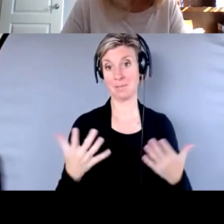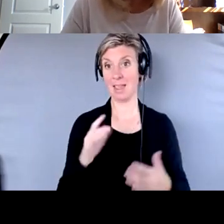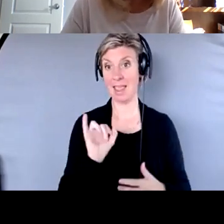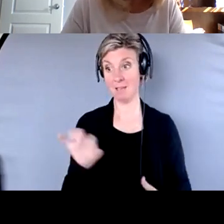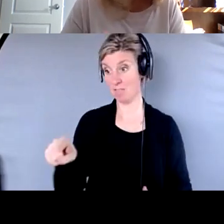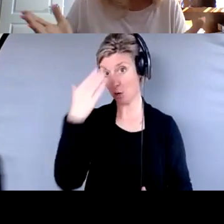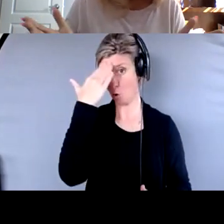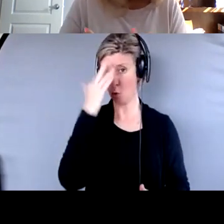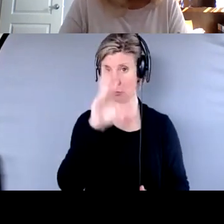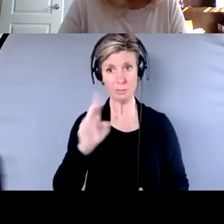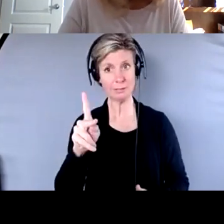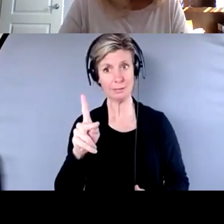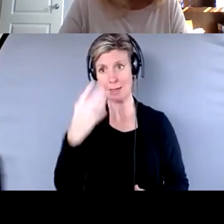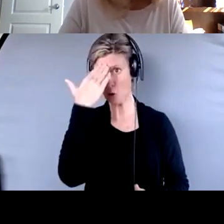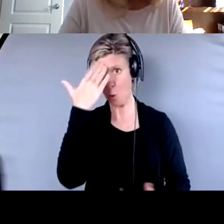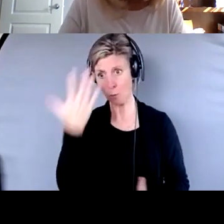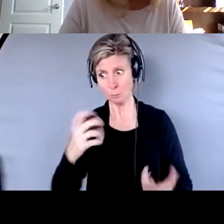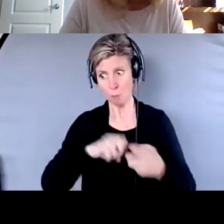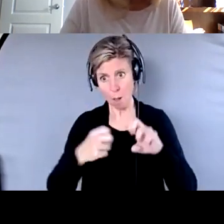risk. Okay. If they don't. Yeah.